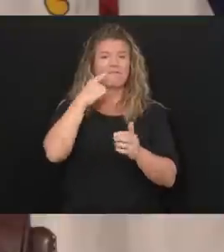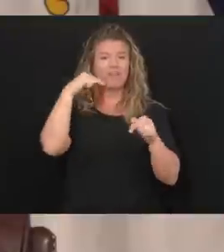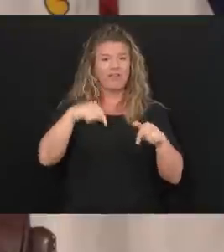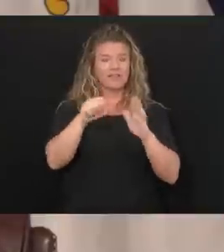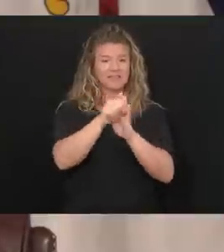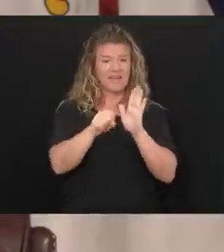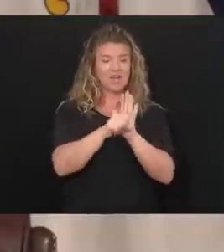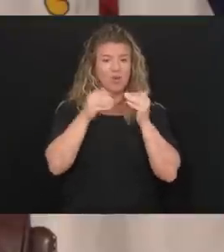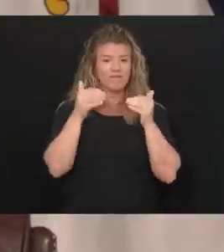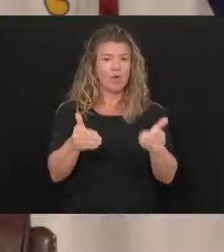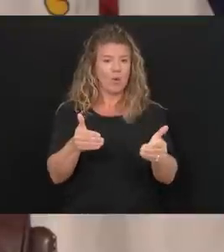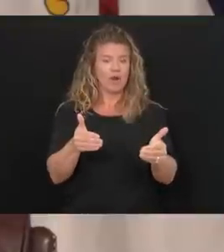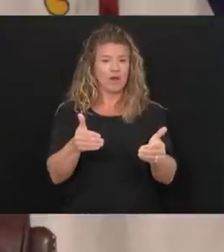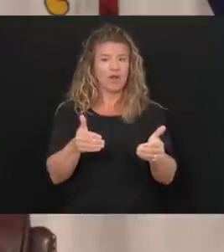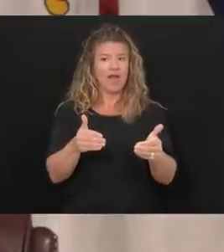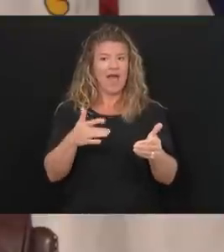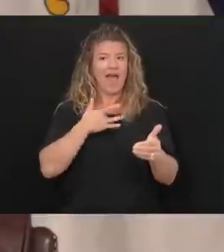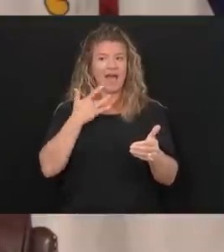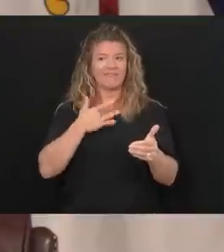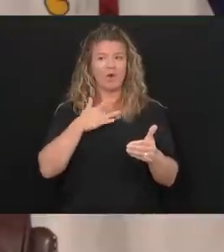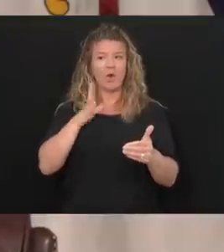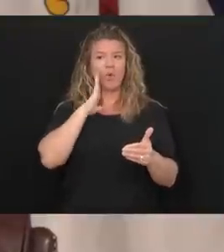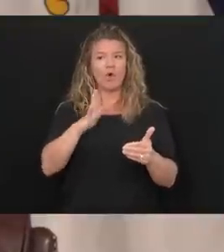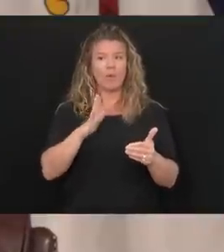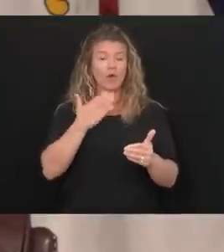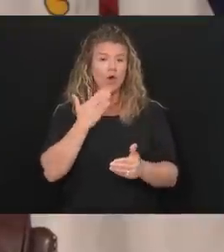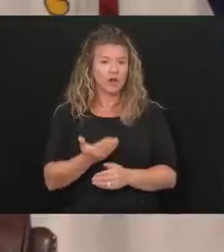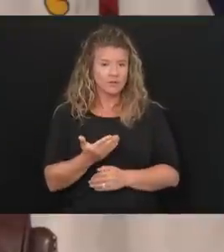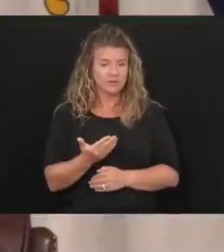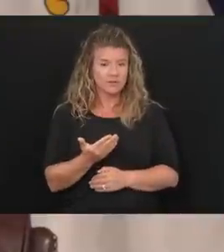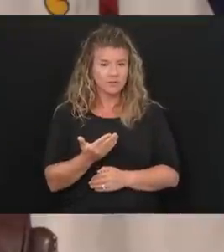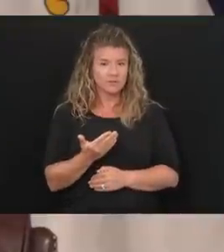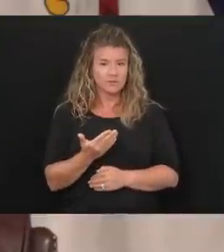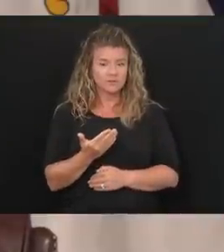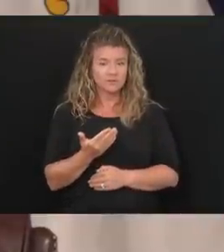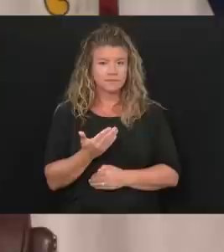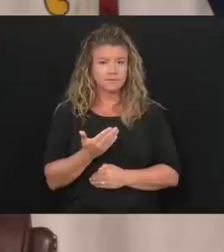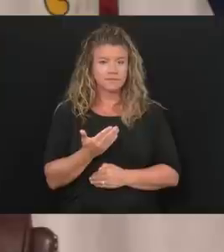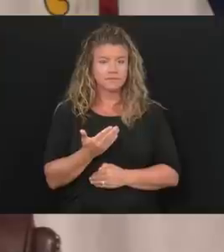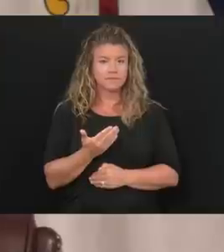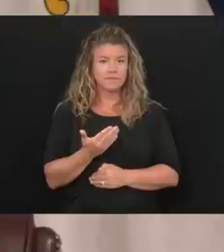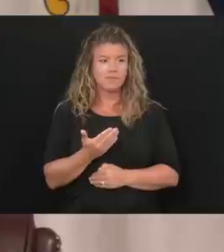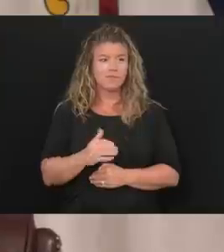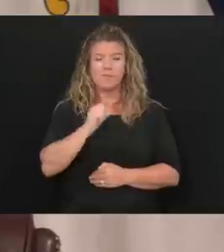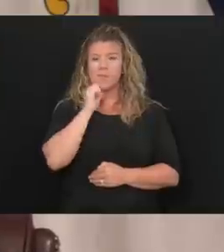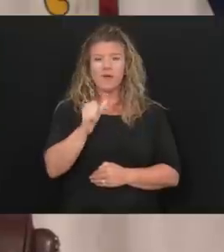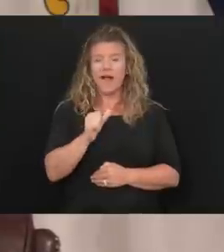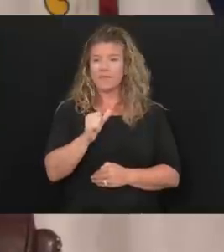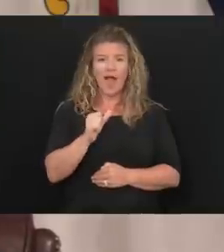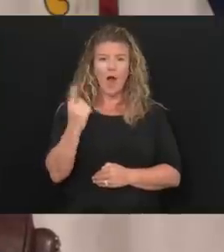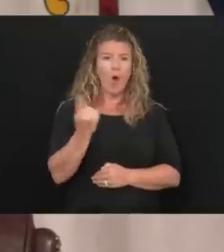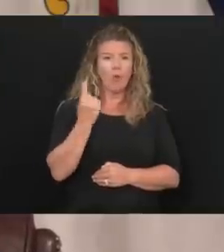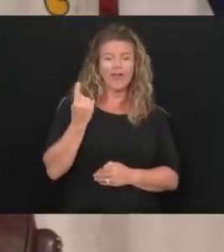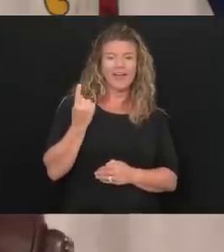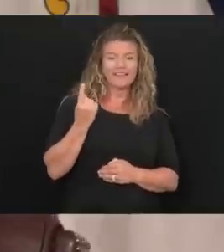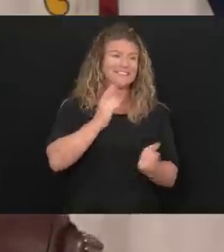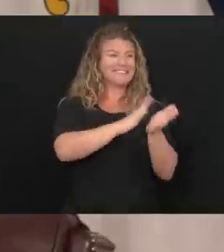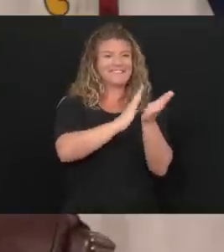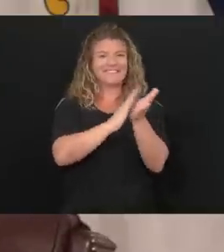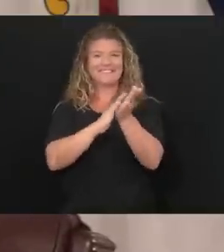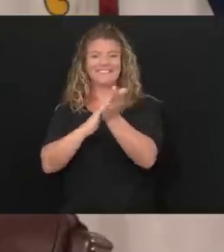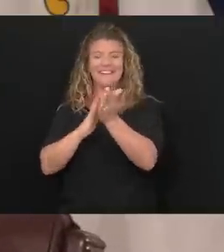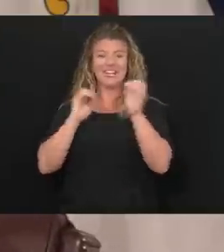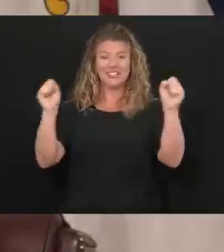state going forward, forward. I think we're going to be very good. So, so I'm not just a cheerleader that's got pom